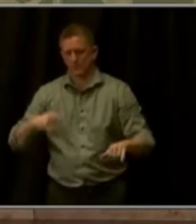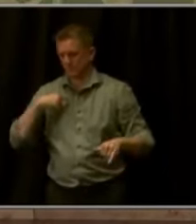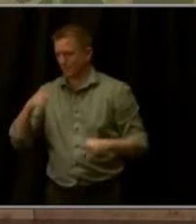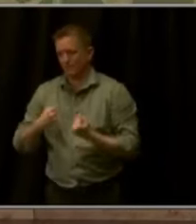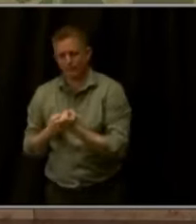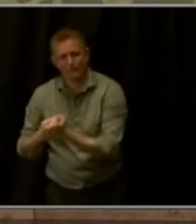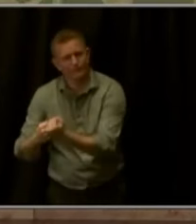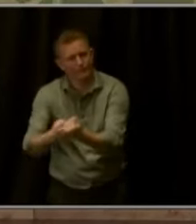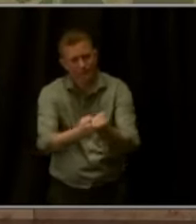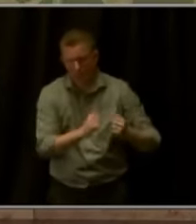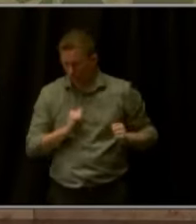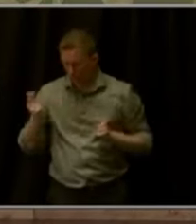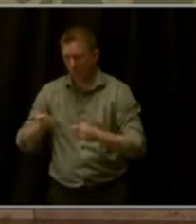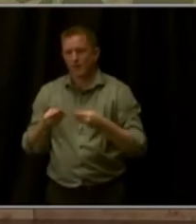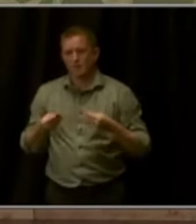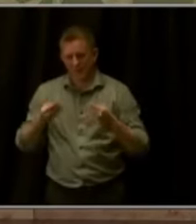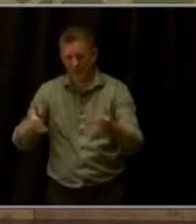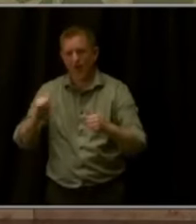opportunity to everyone.